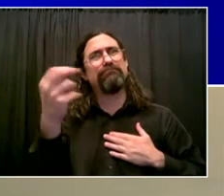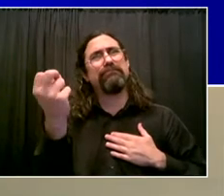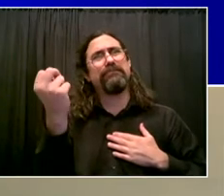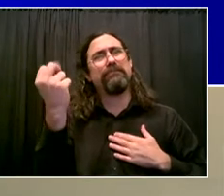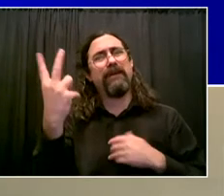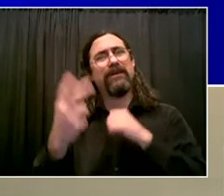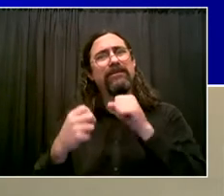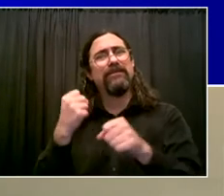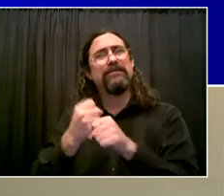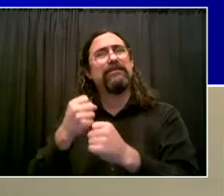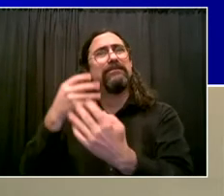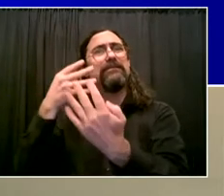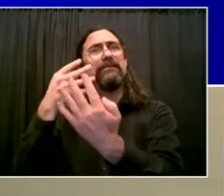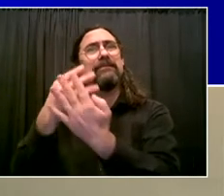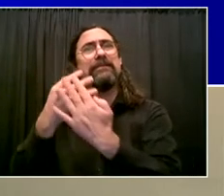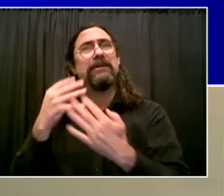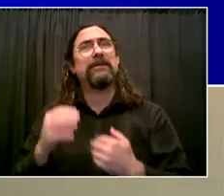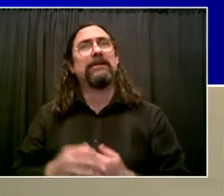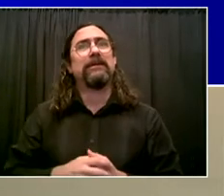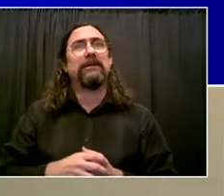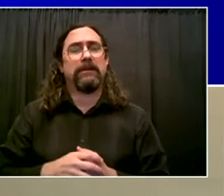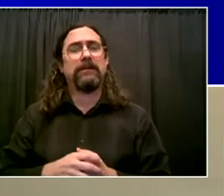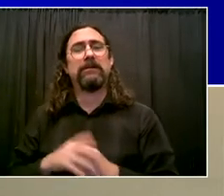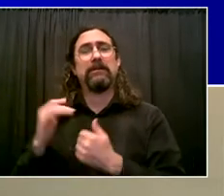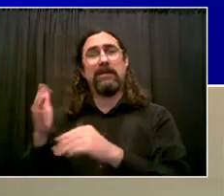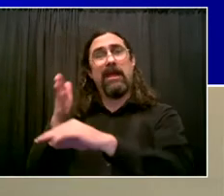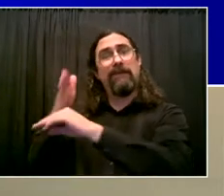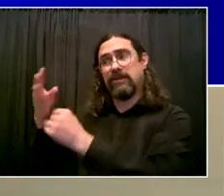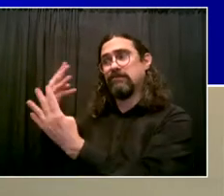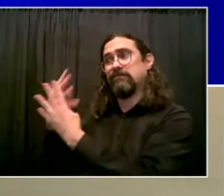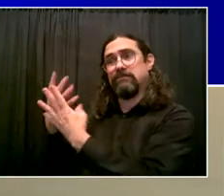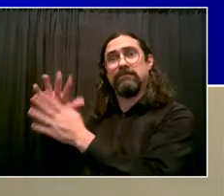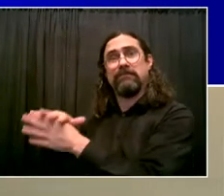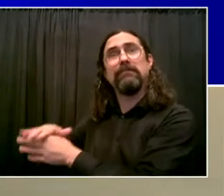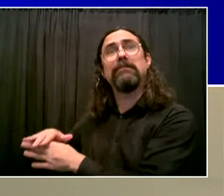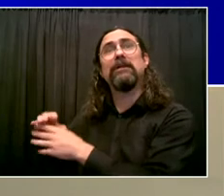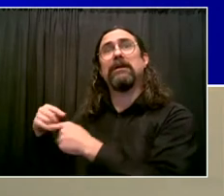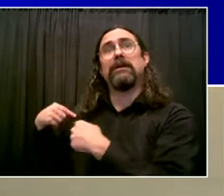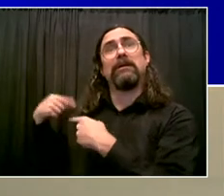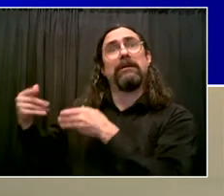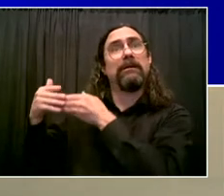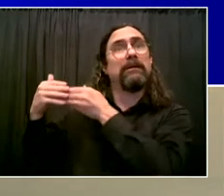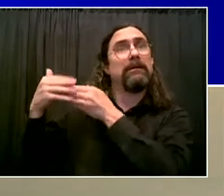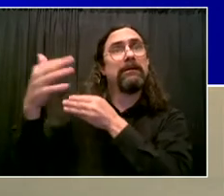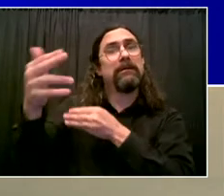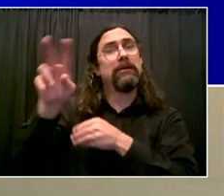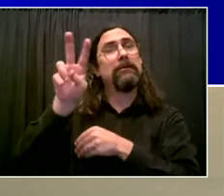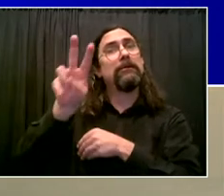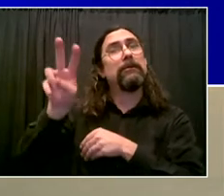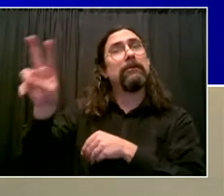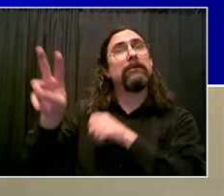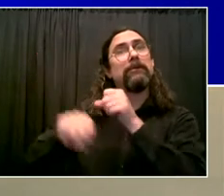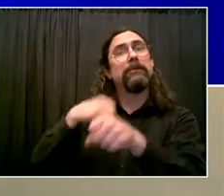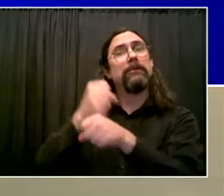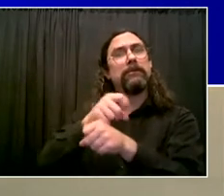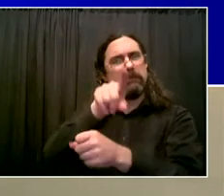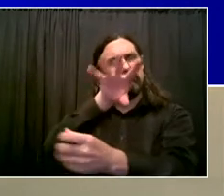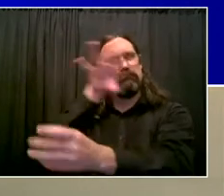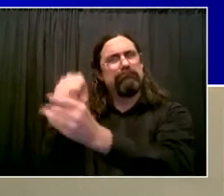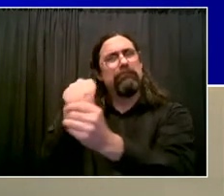has been serving people in need and helping rehabilitate and helping save lives. That is what redemption is all about. God bless you, Julio.